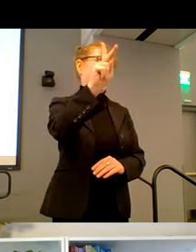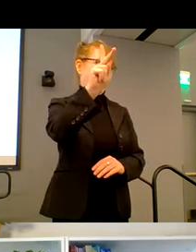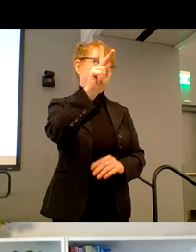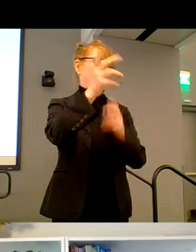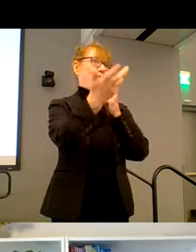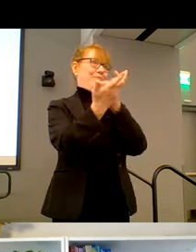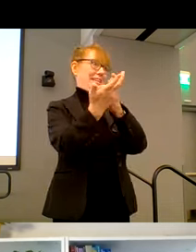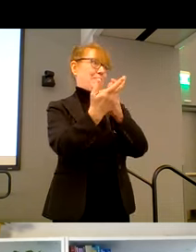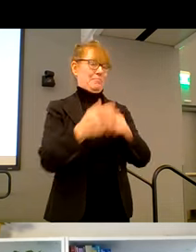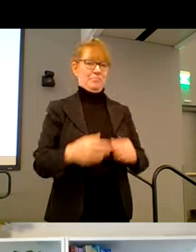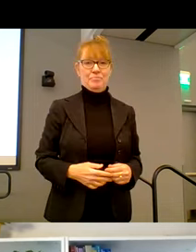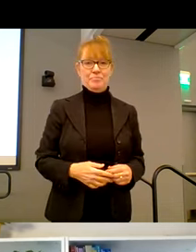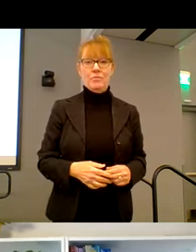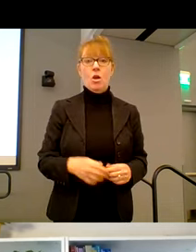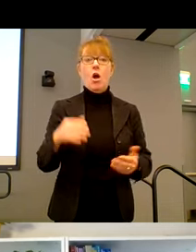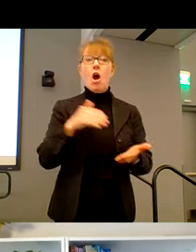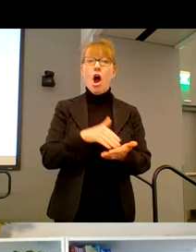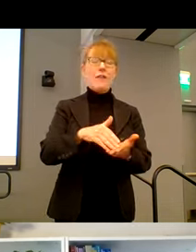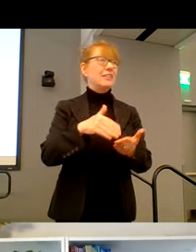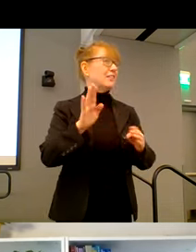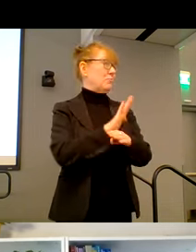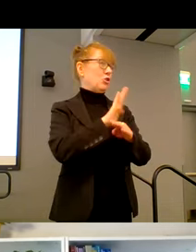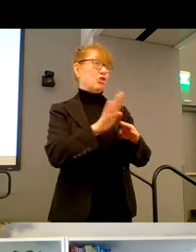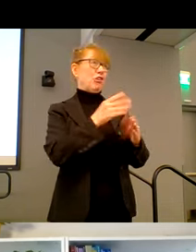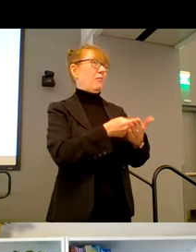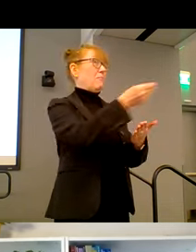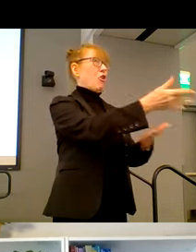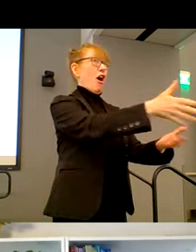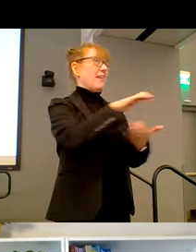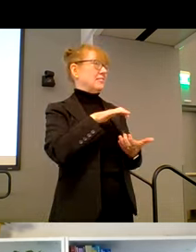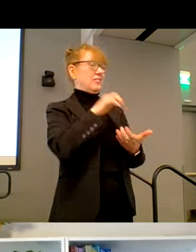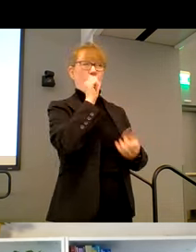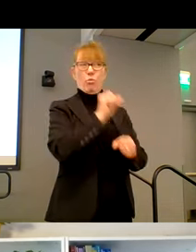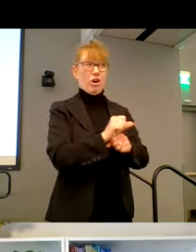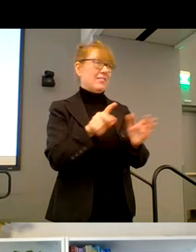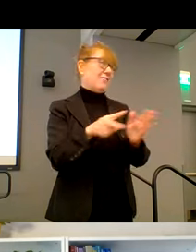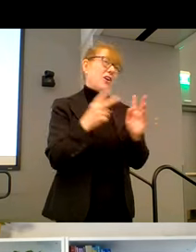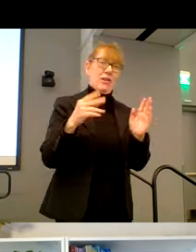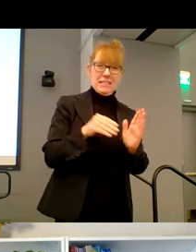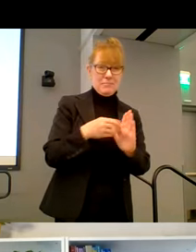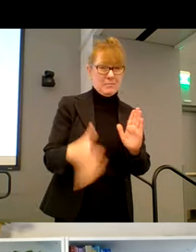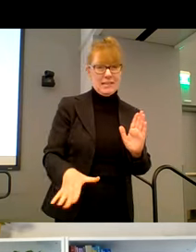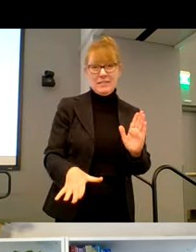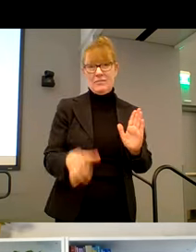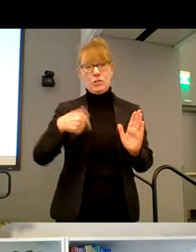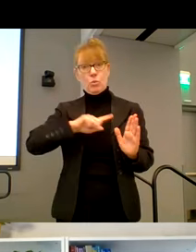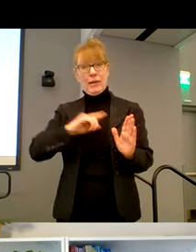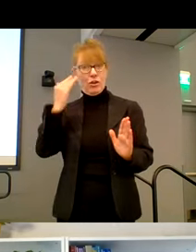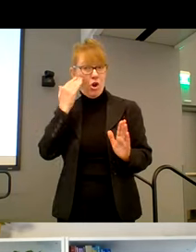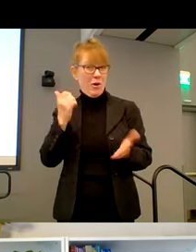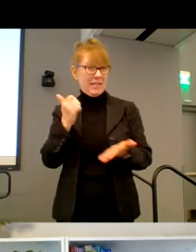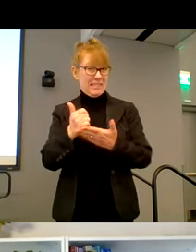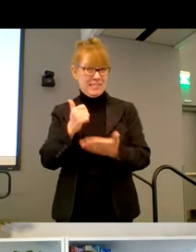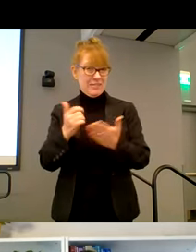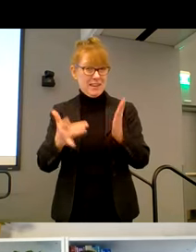Oftentimes also commercial products don't really work or are very expensive. As we know in, in, with assistive technology, uh,